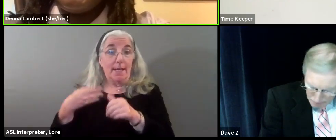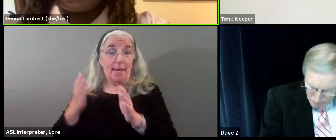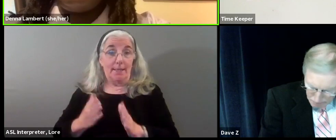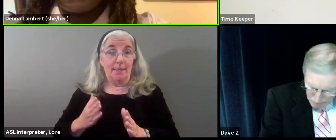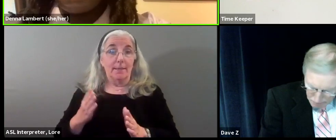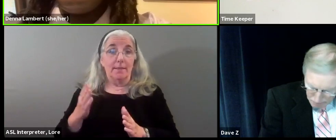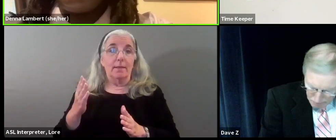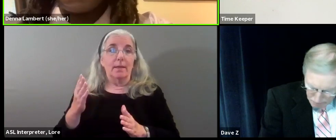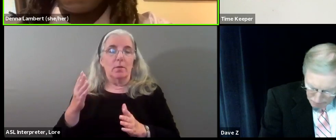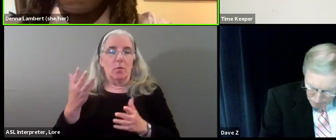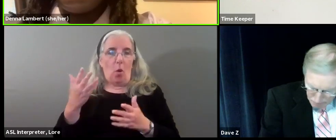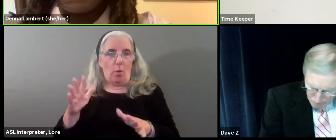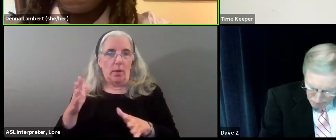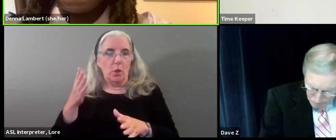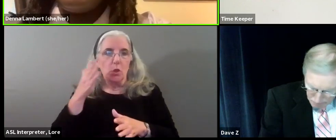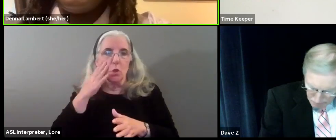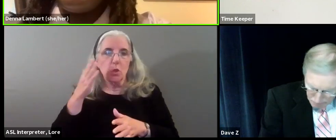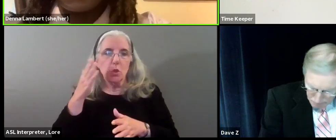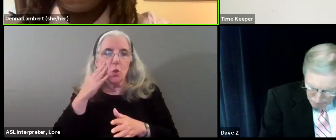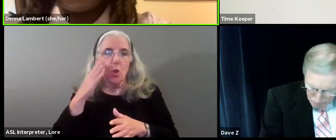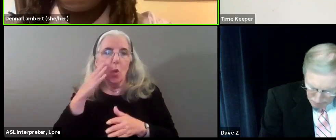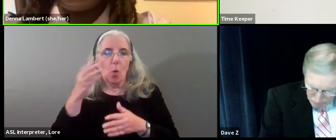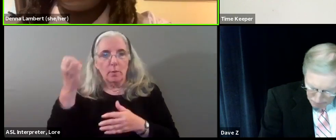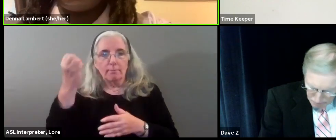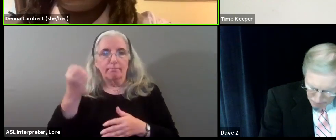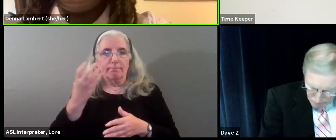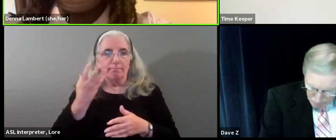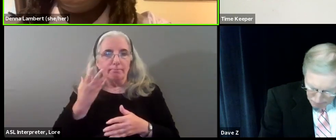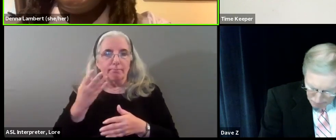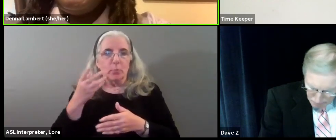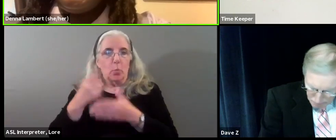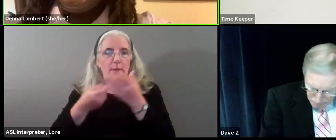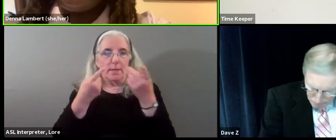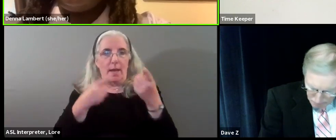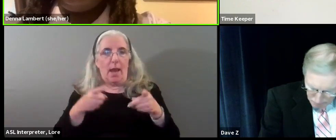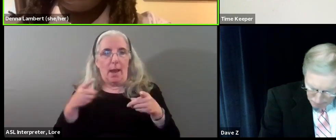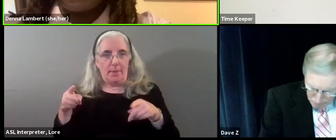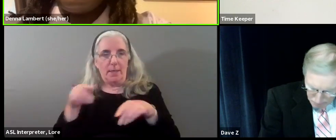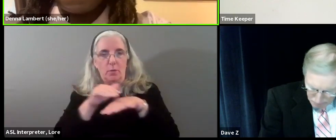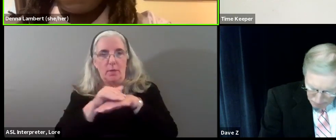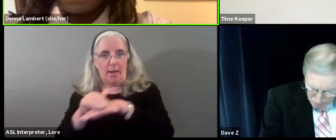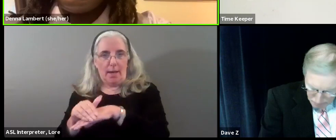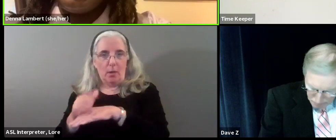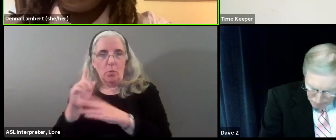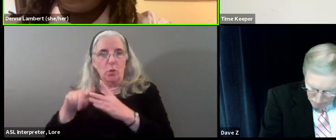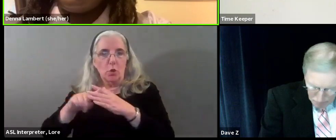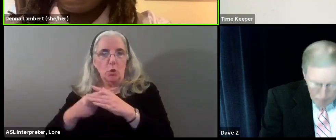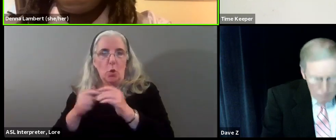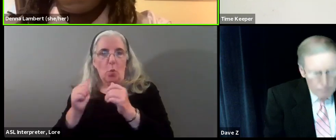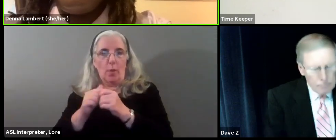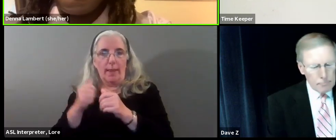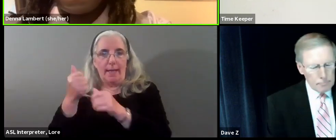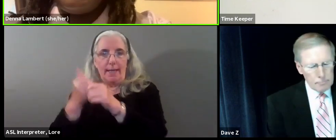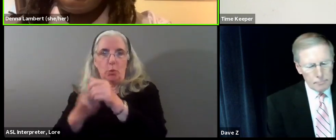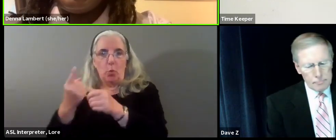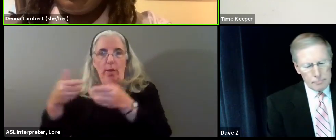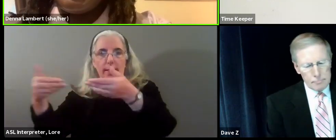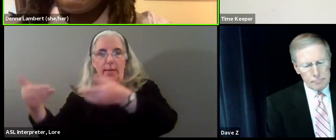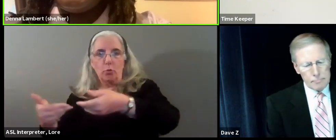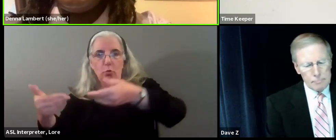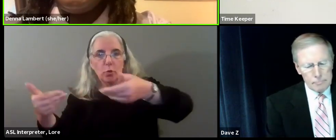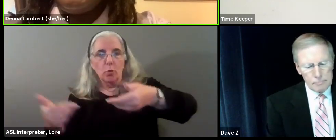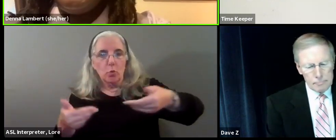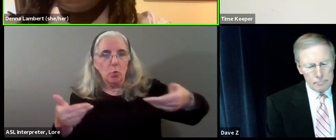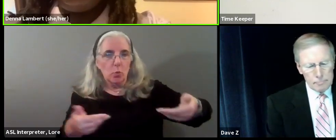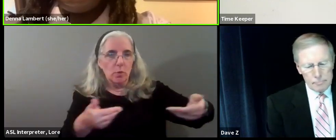been briefed on the format for this evening. We will start out with an introduction from each